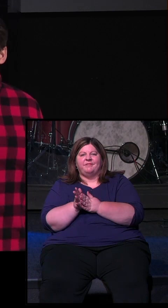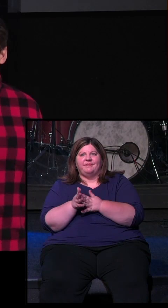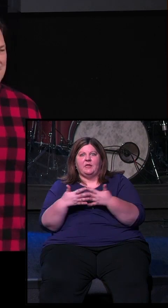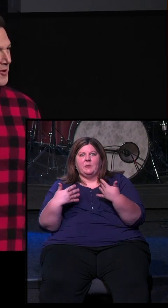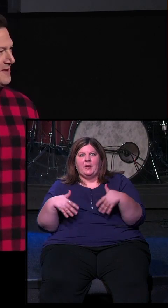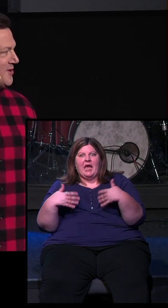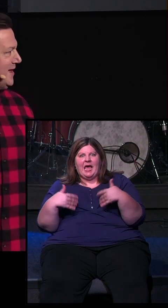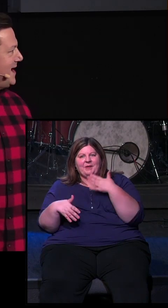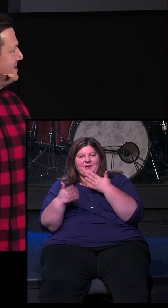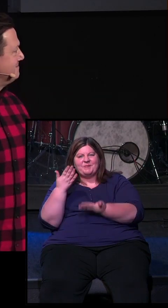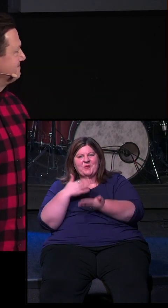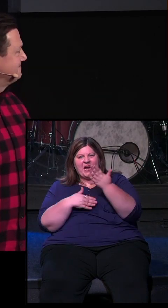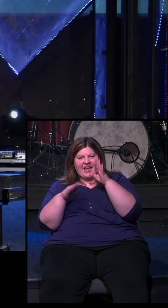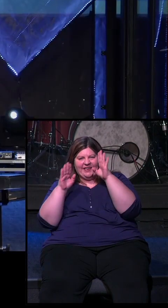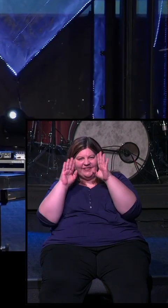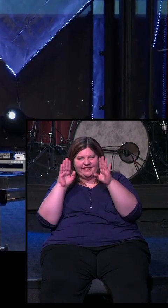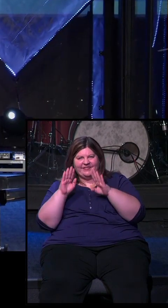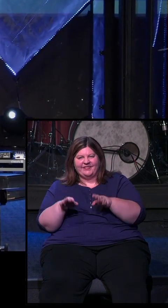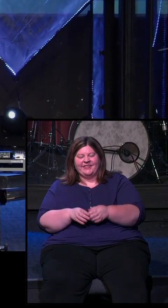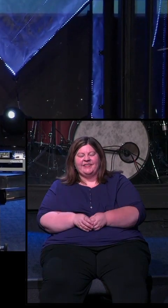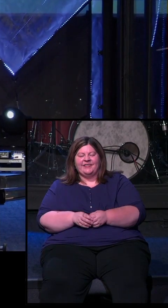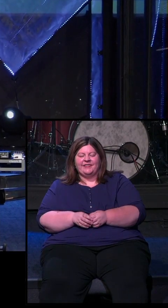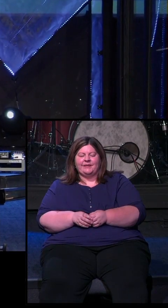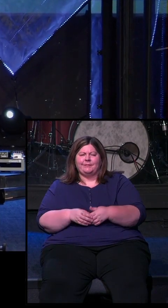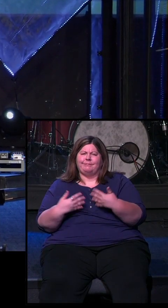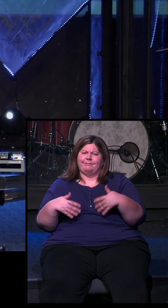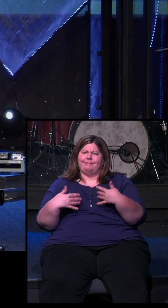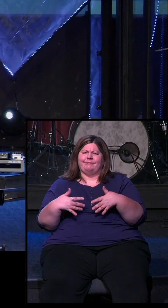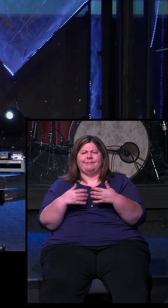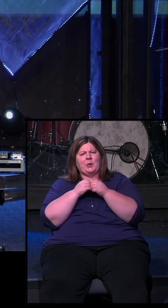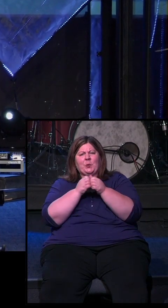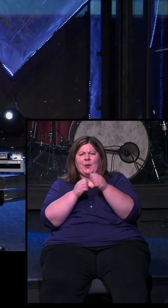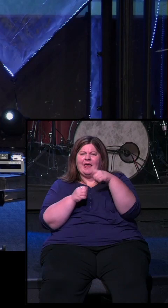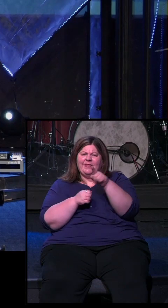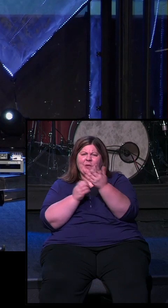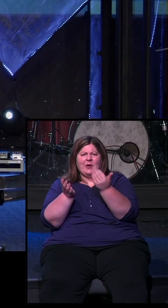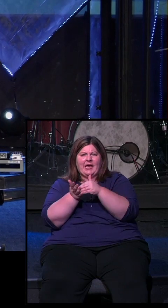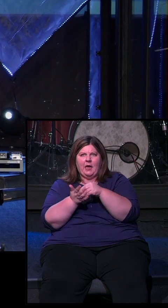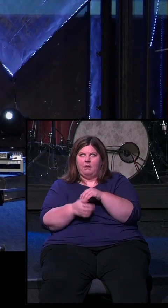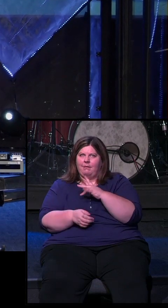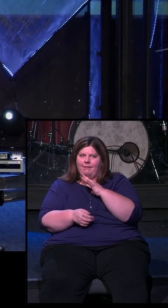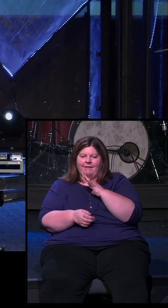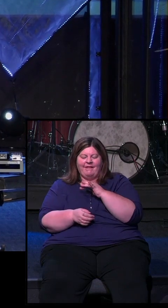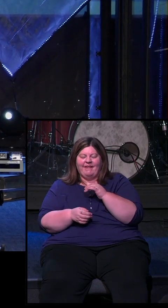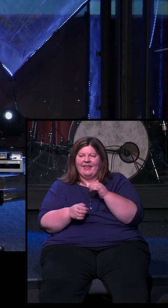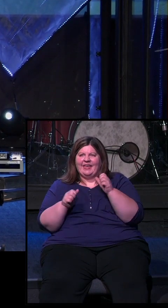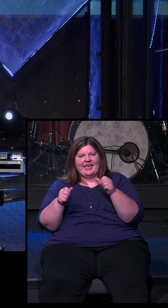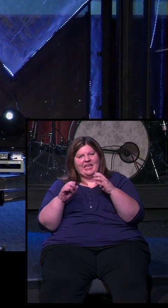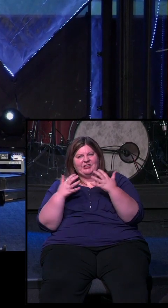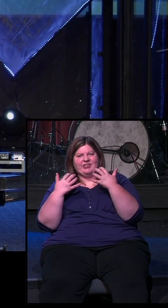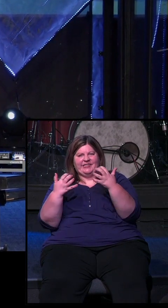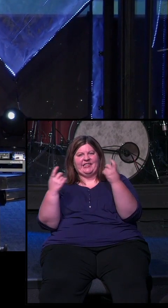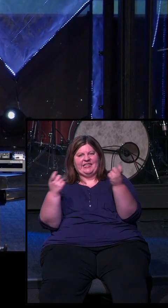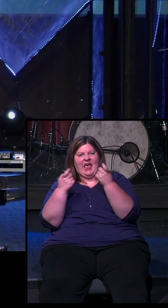Wow. Good morning, Frontline. Man, it's so good to be back with you again. Is there anything better than just getting to gather and